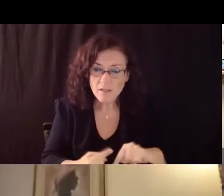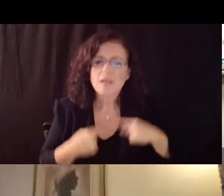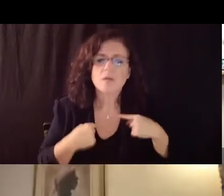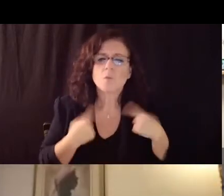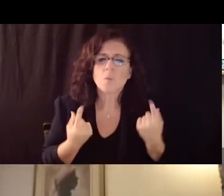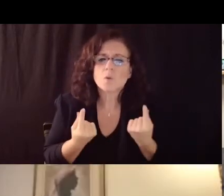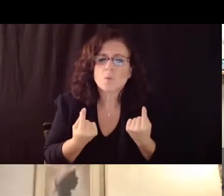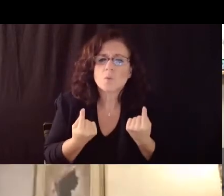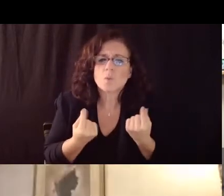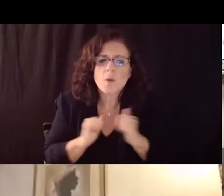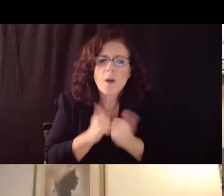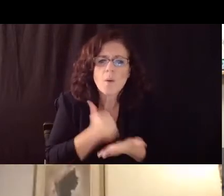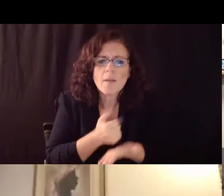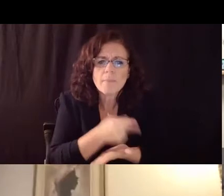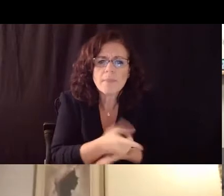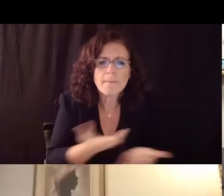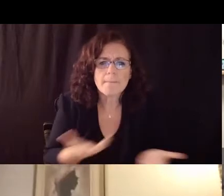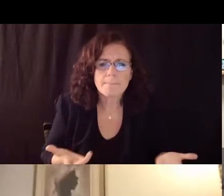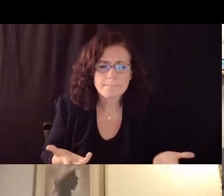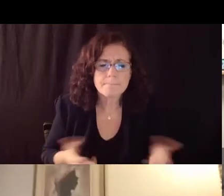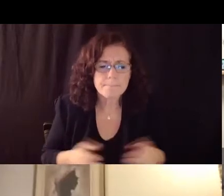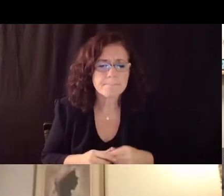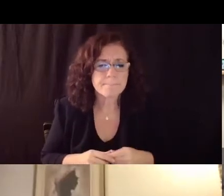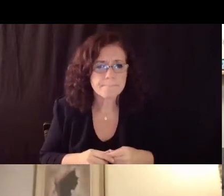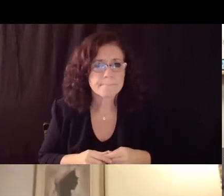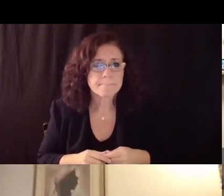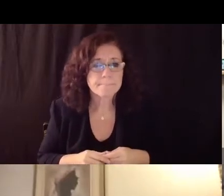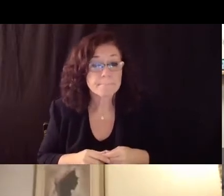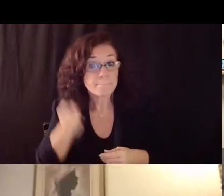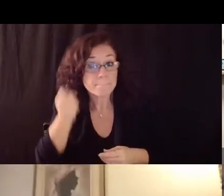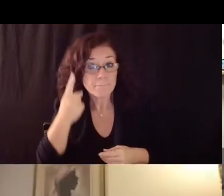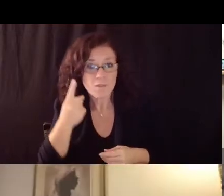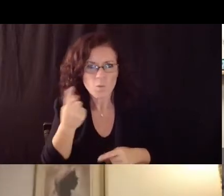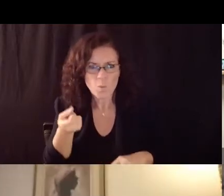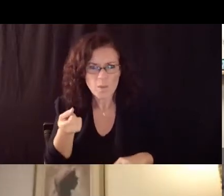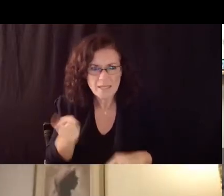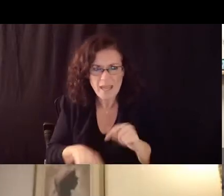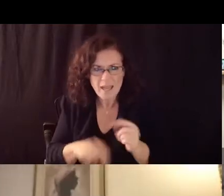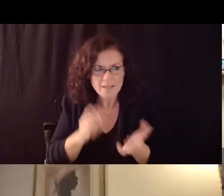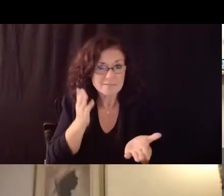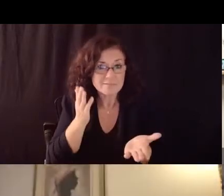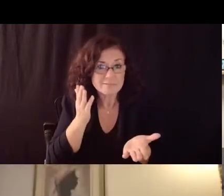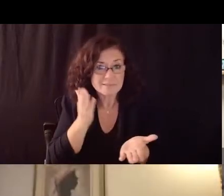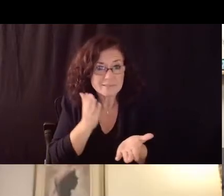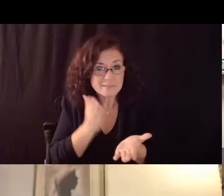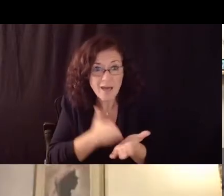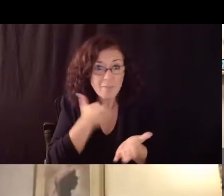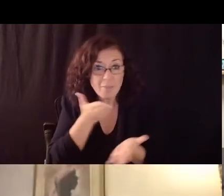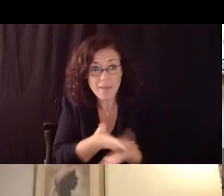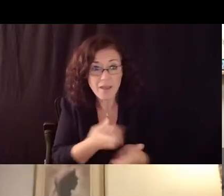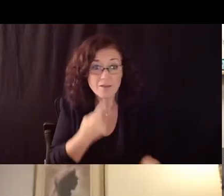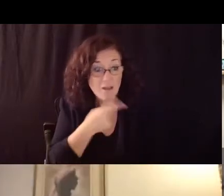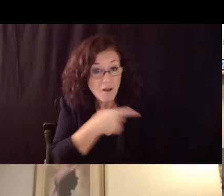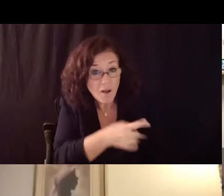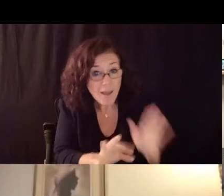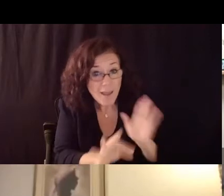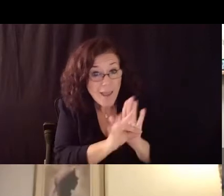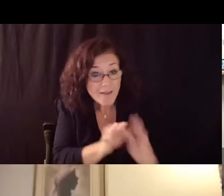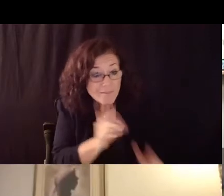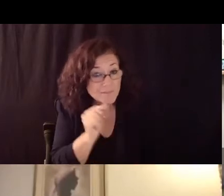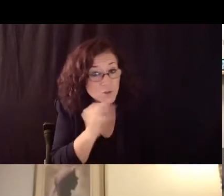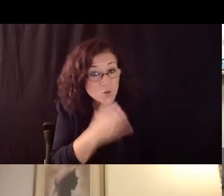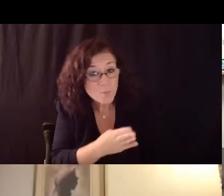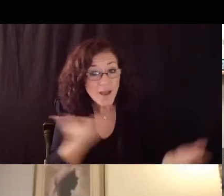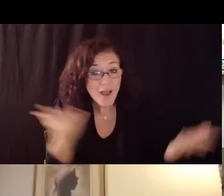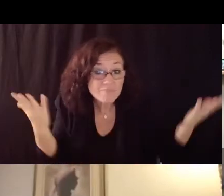for the student because we shouldn't just stop at okay well you got enough sorry next class it really needs to